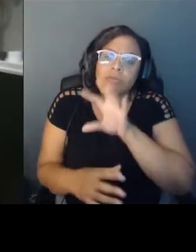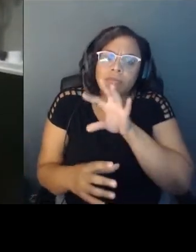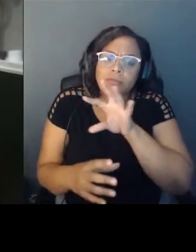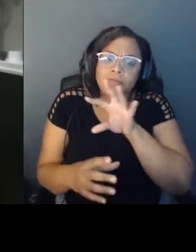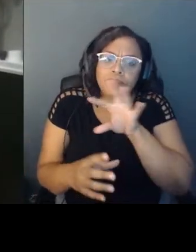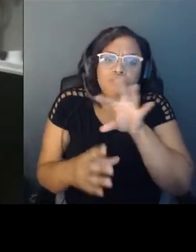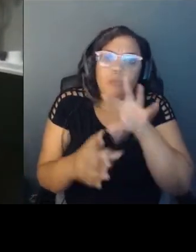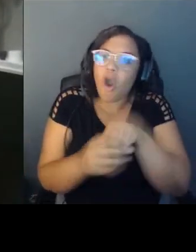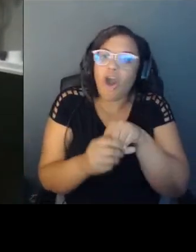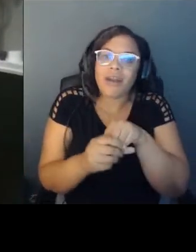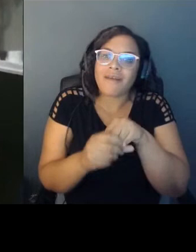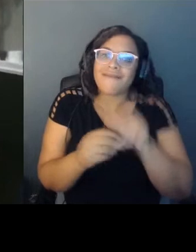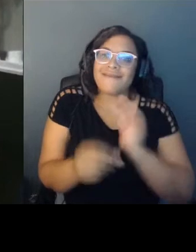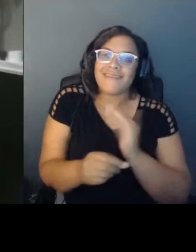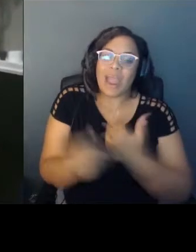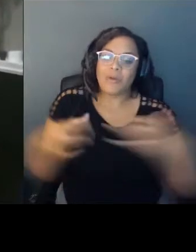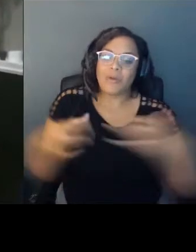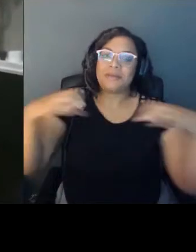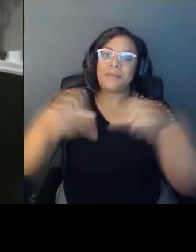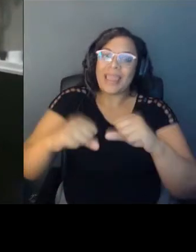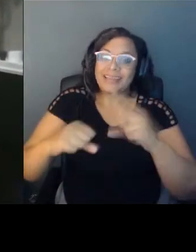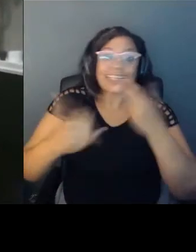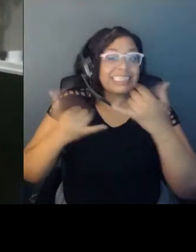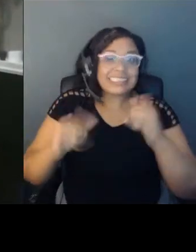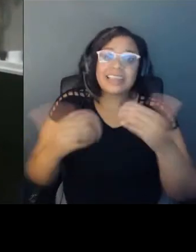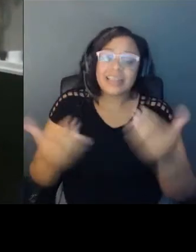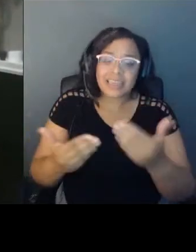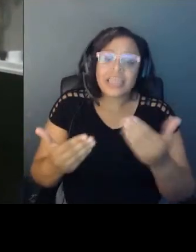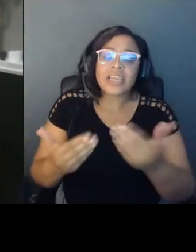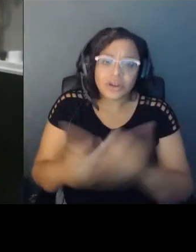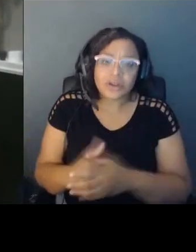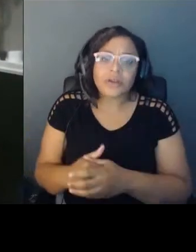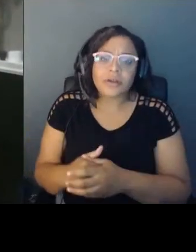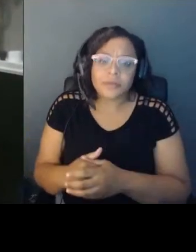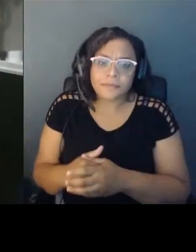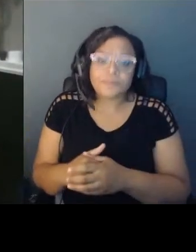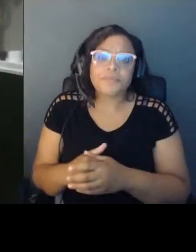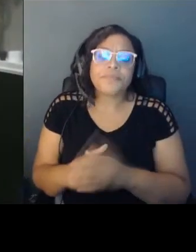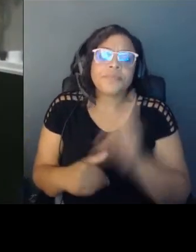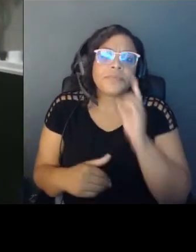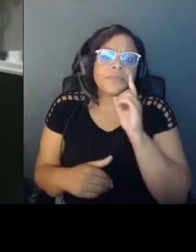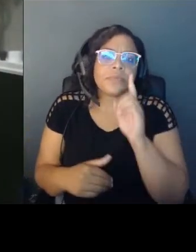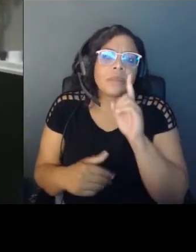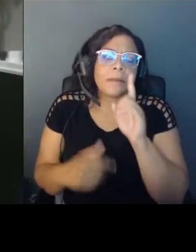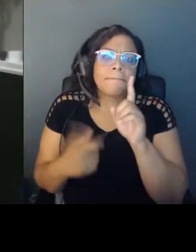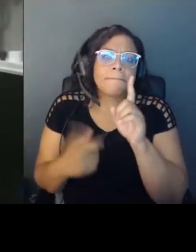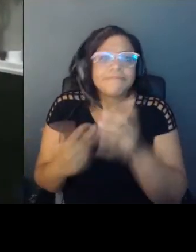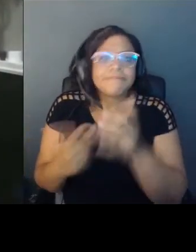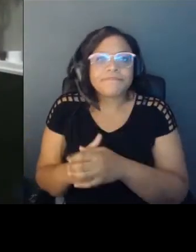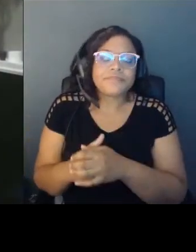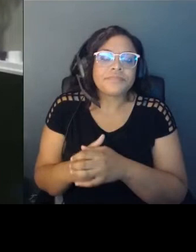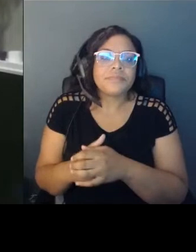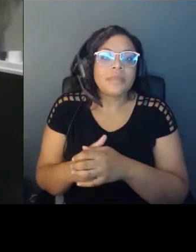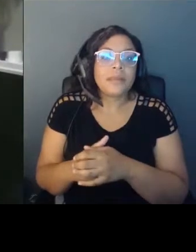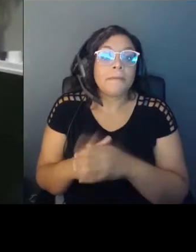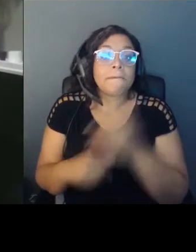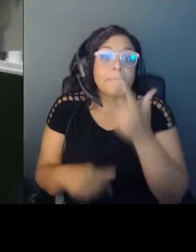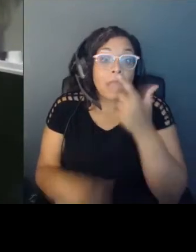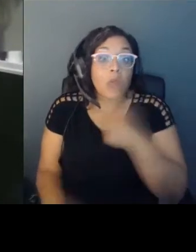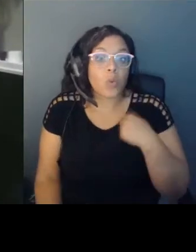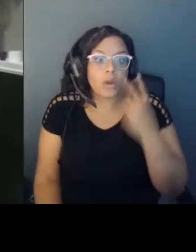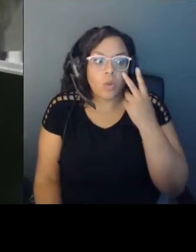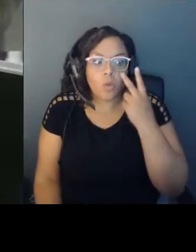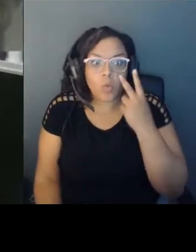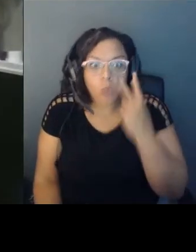we inhabit, and he still is. And in a particular way, especially because we watched him have the